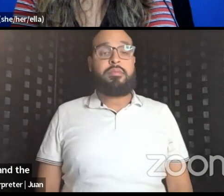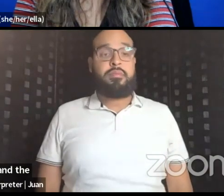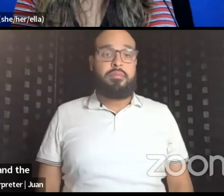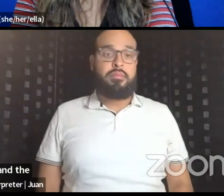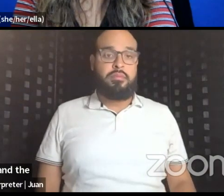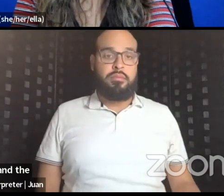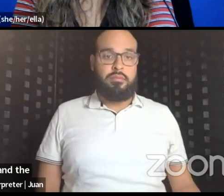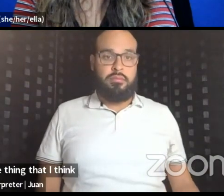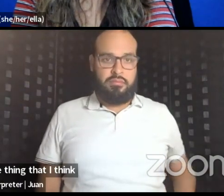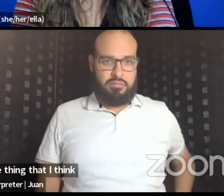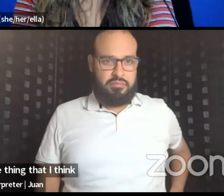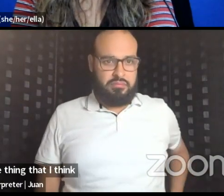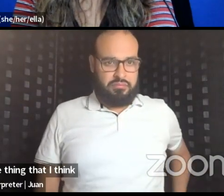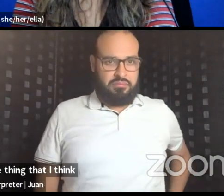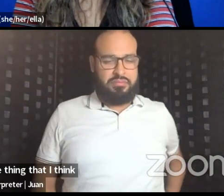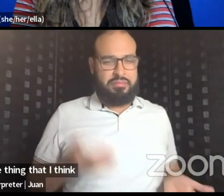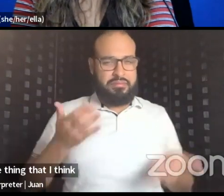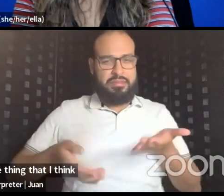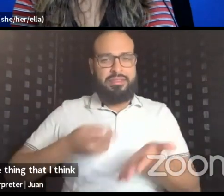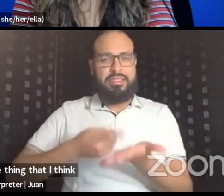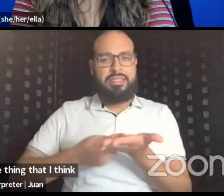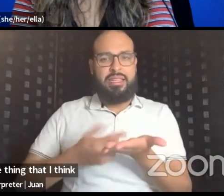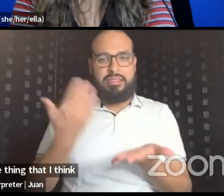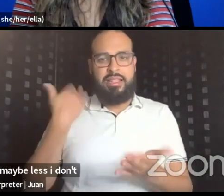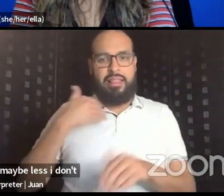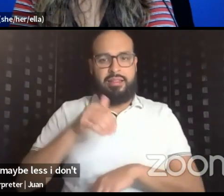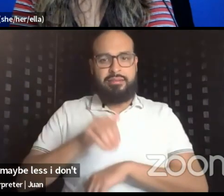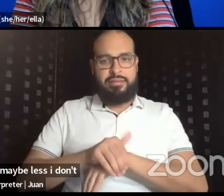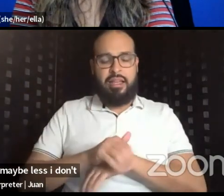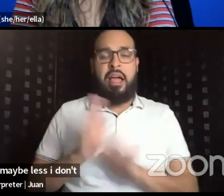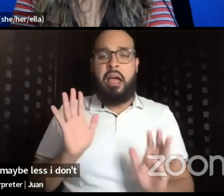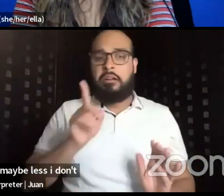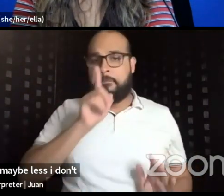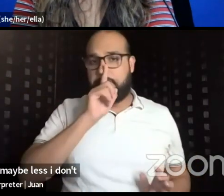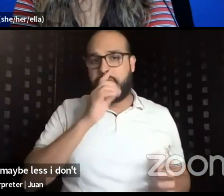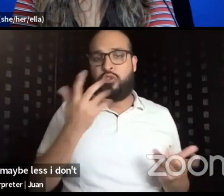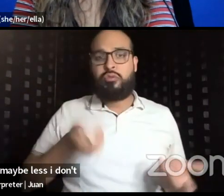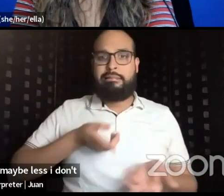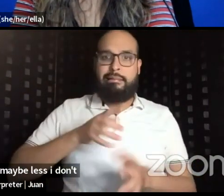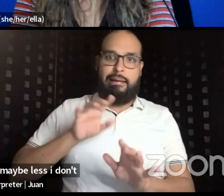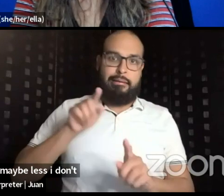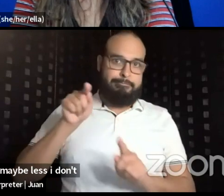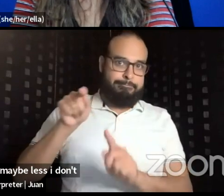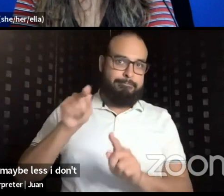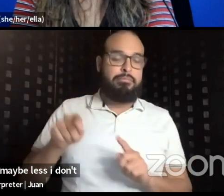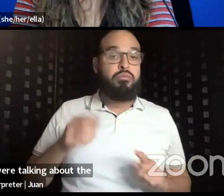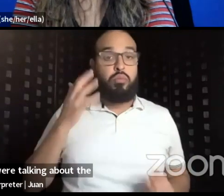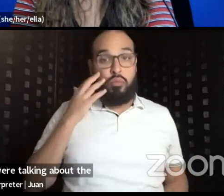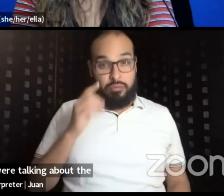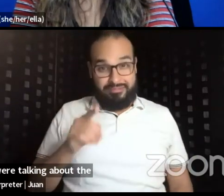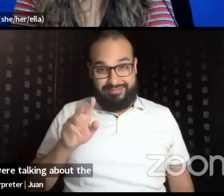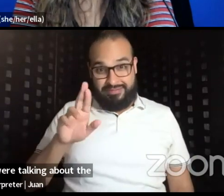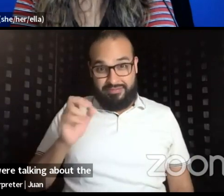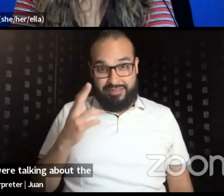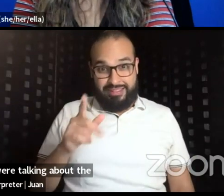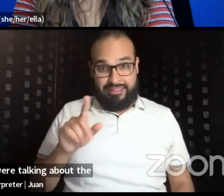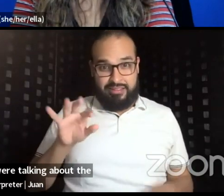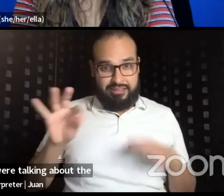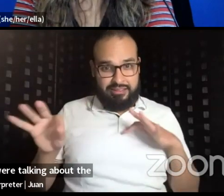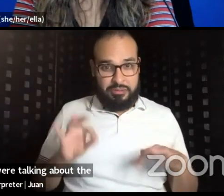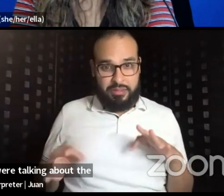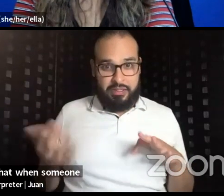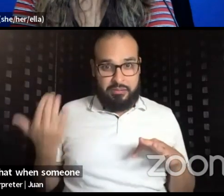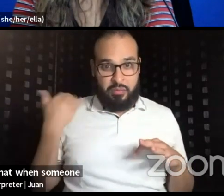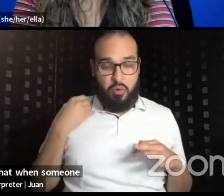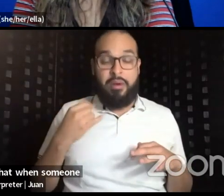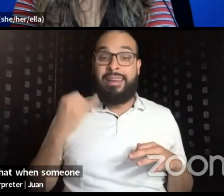Lisa, you were talking about this maybe last night, I don't want to call it any names, but we were talking about the whole, um, Rachel, who had said earlier that when someone misses in another